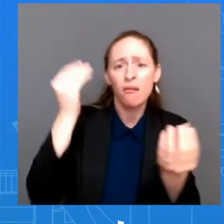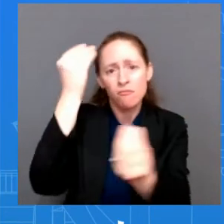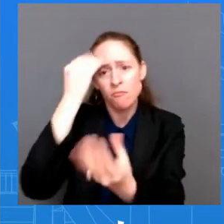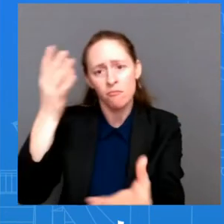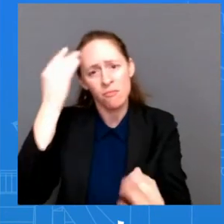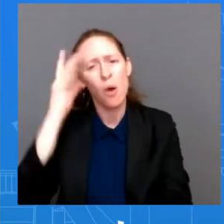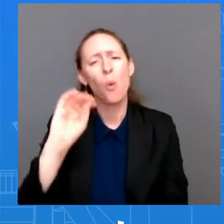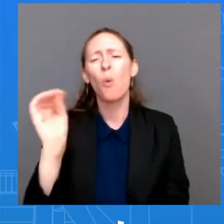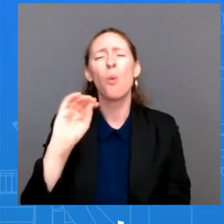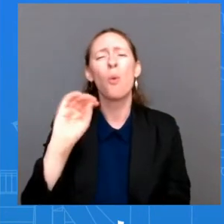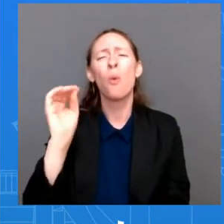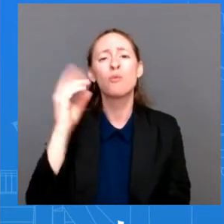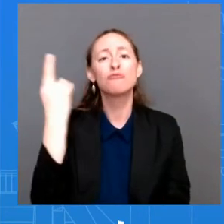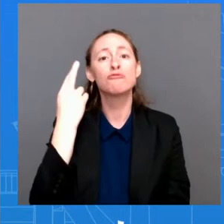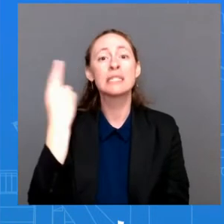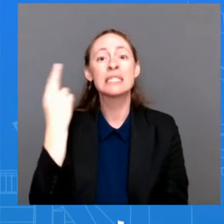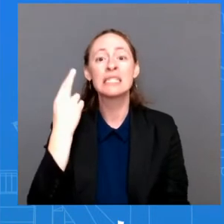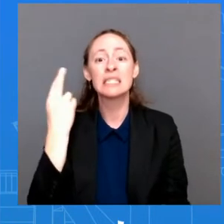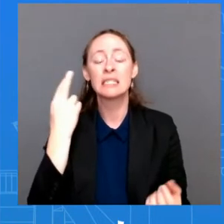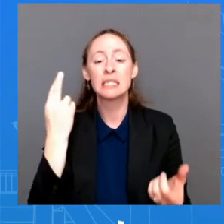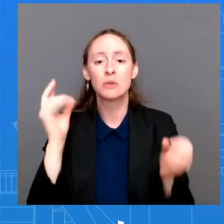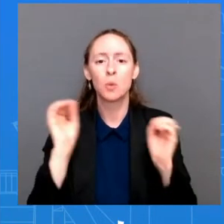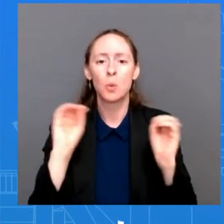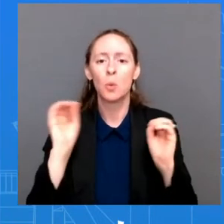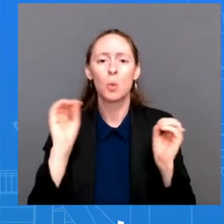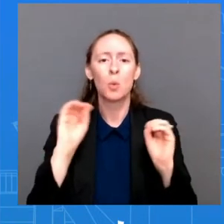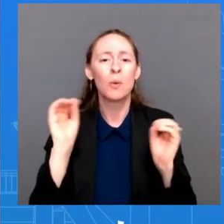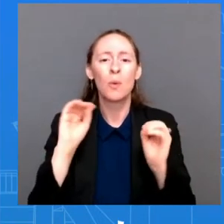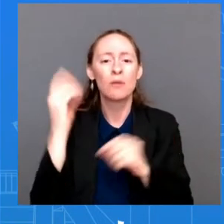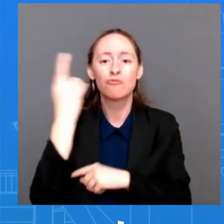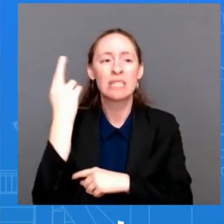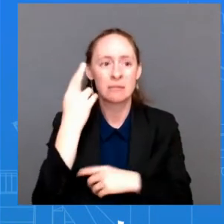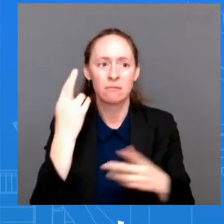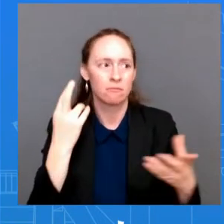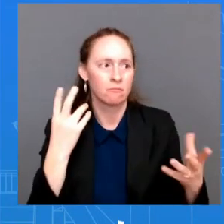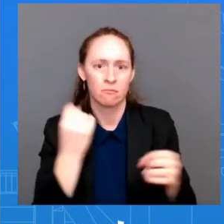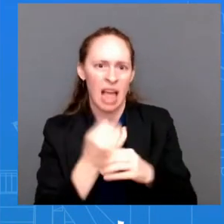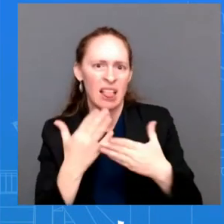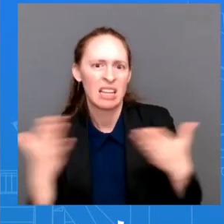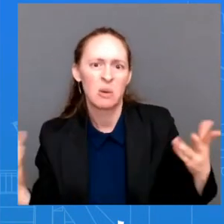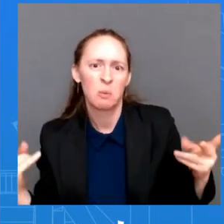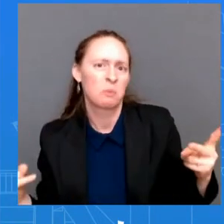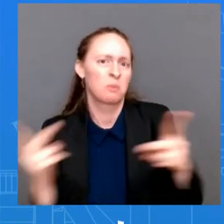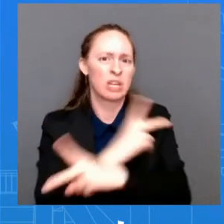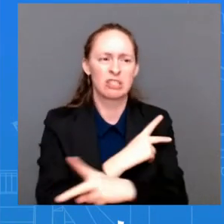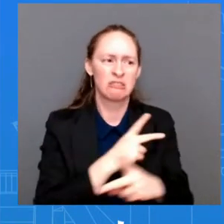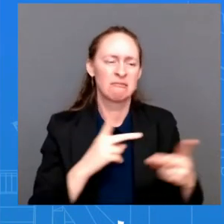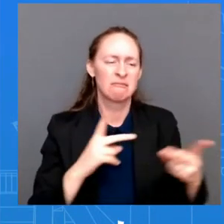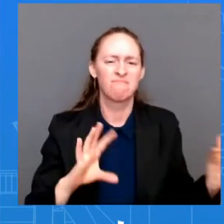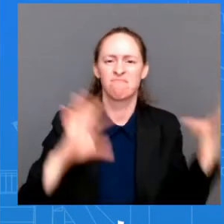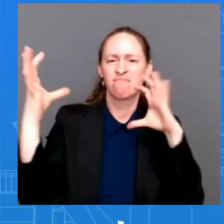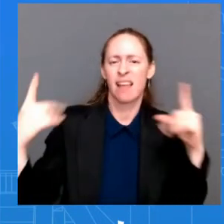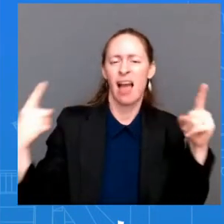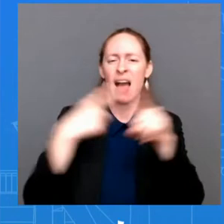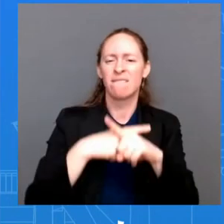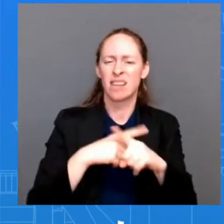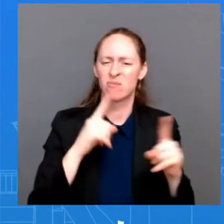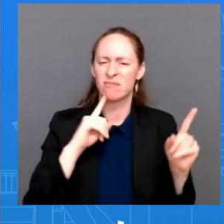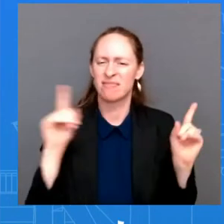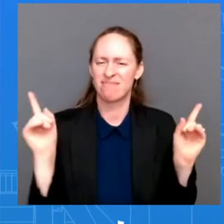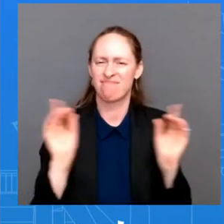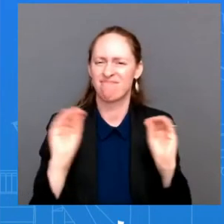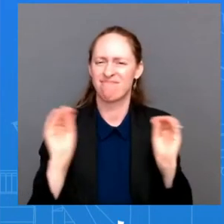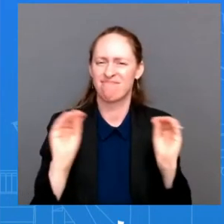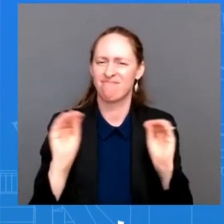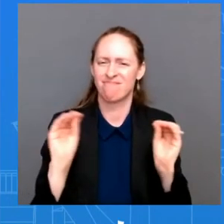it should spark some kind of conflict or that it should precipitate increased tensions or serve as